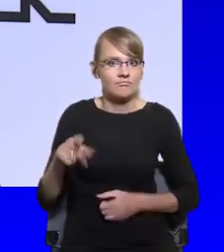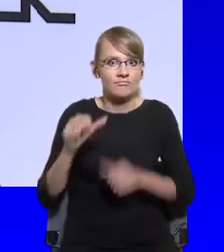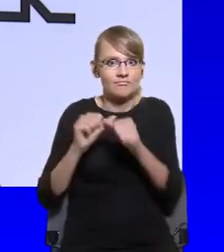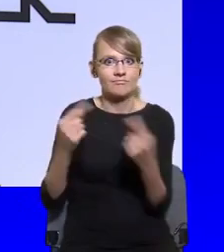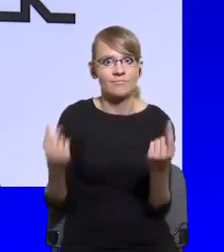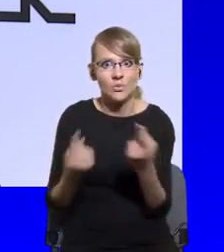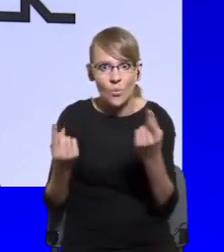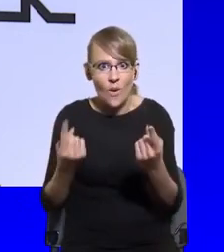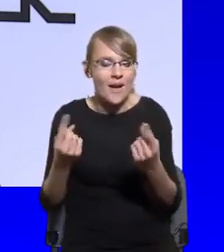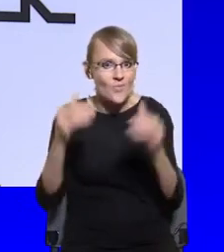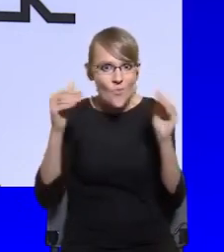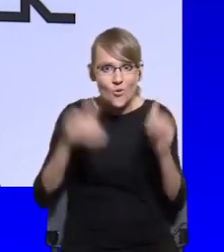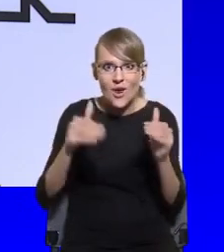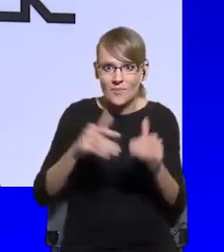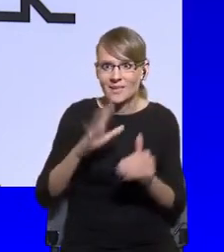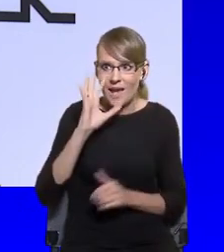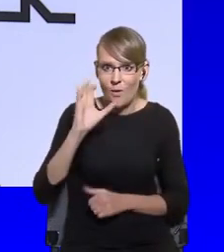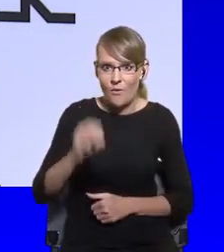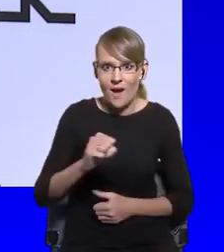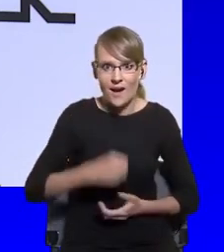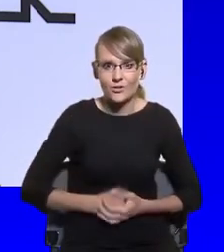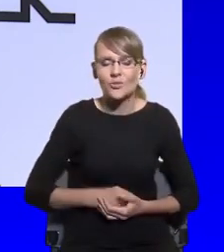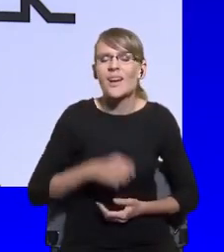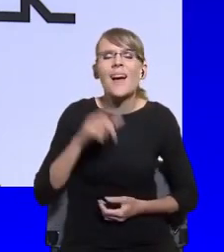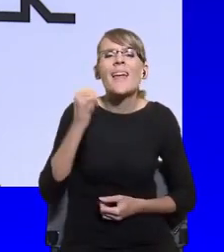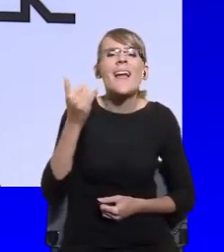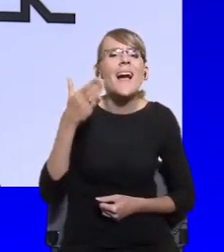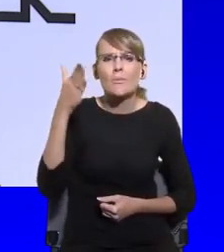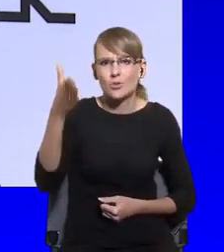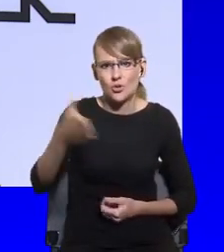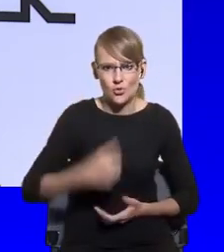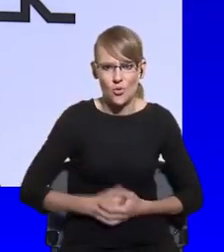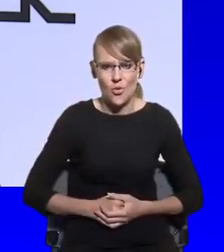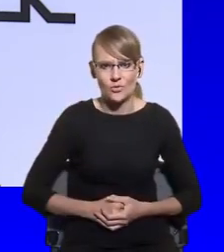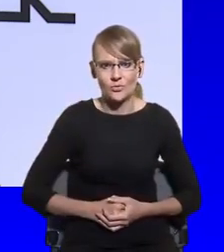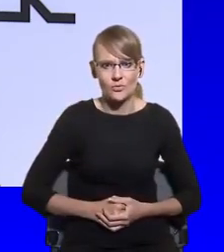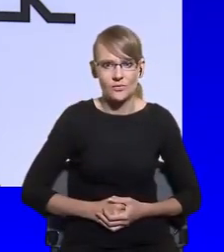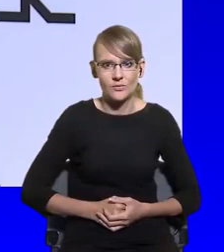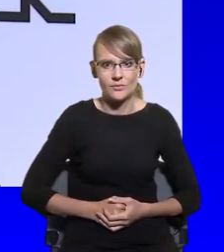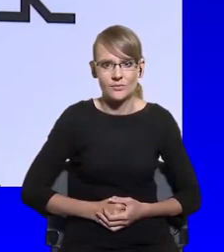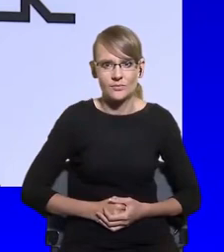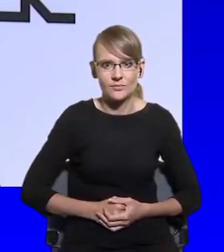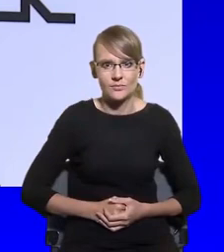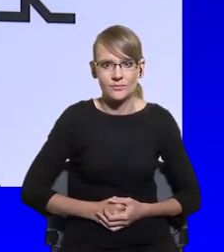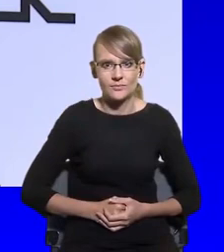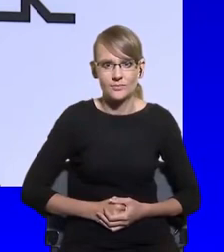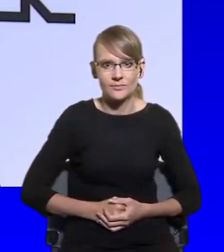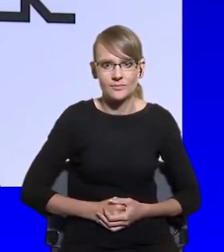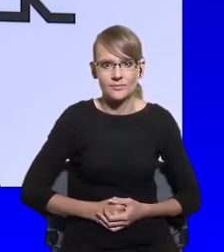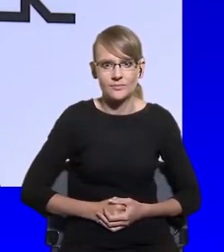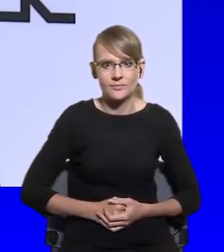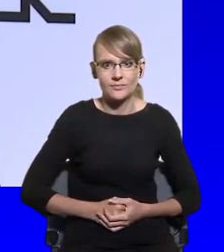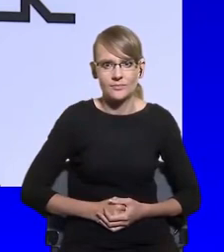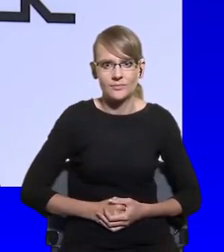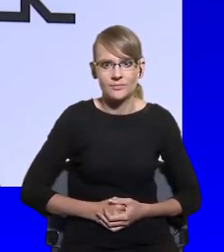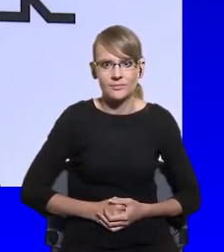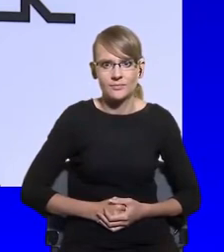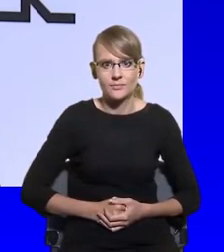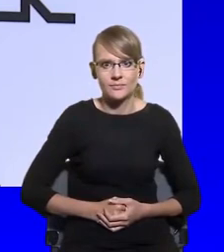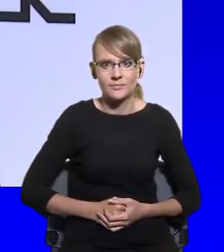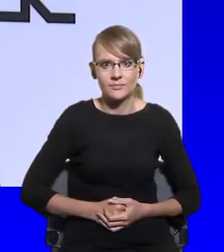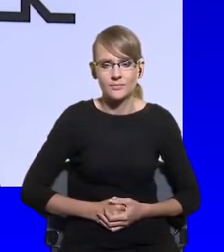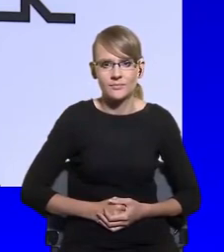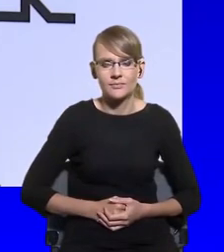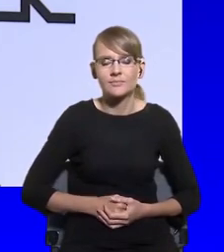Uh, what's, what's the future? I mean, how, how do you see the, the development? And of course, I'm not talking about the,